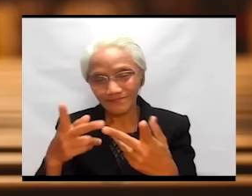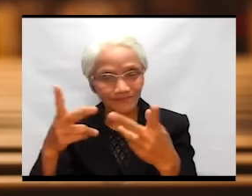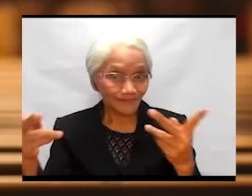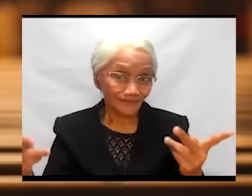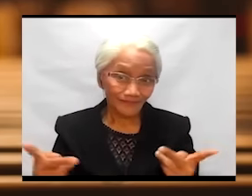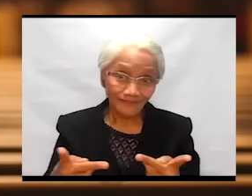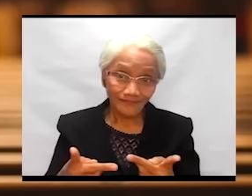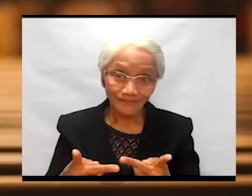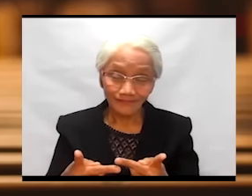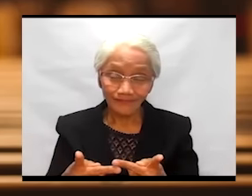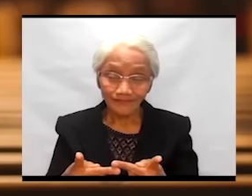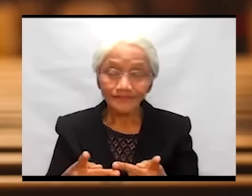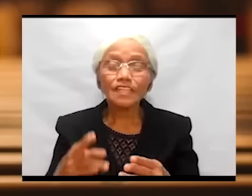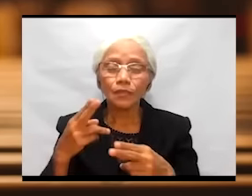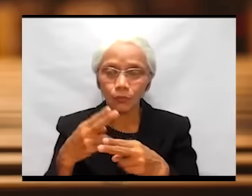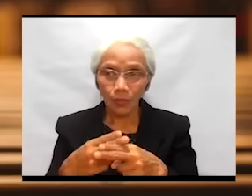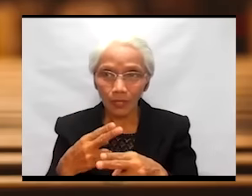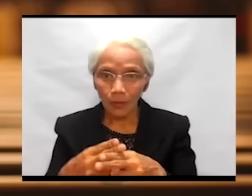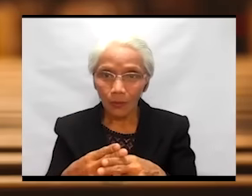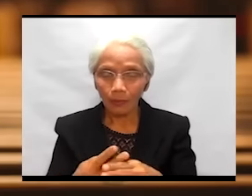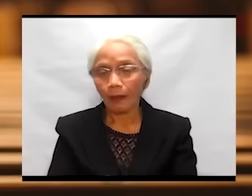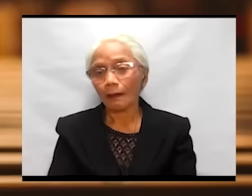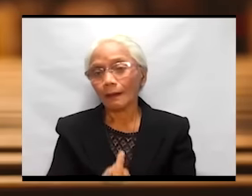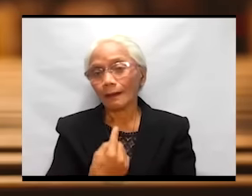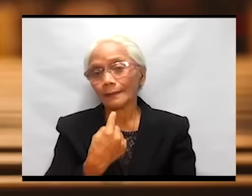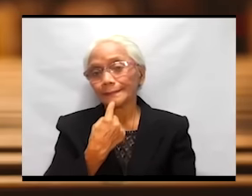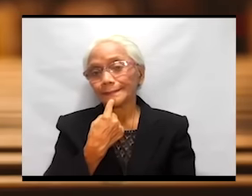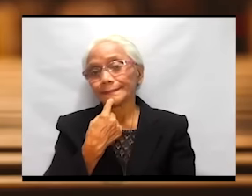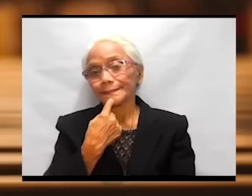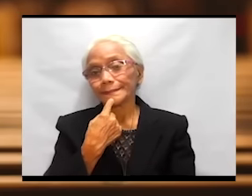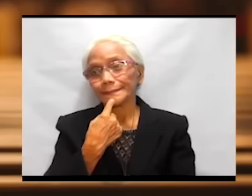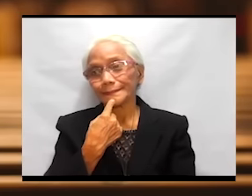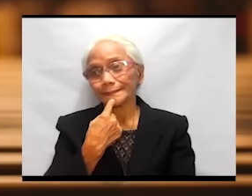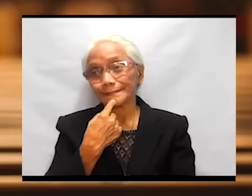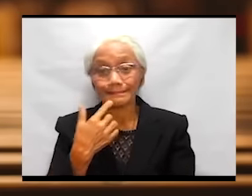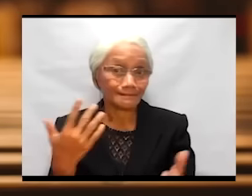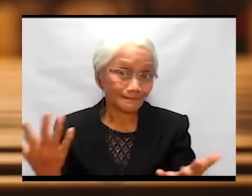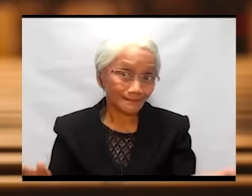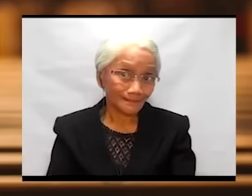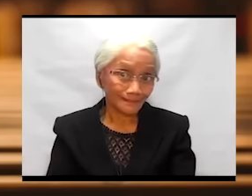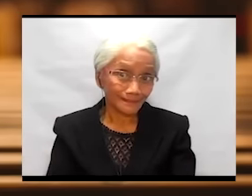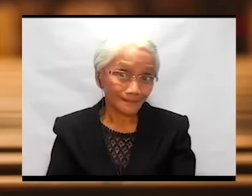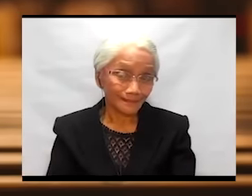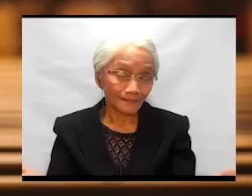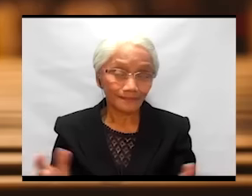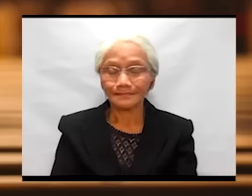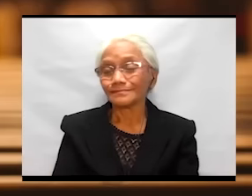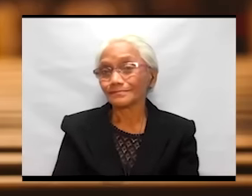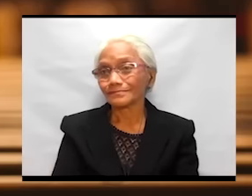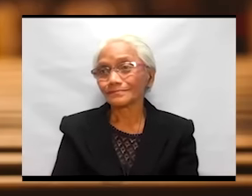false places that we call despair. Despair.